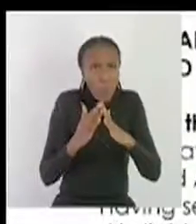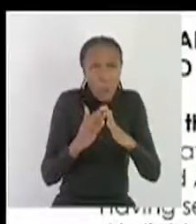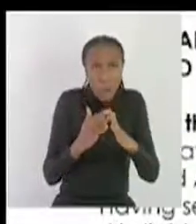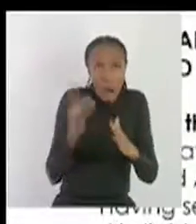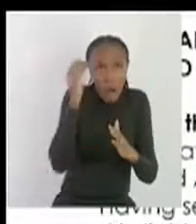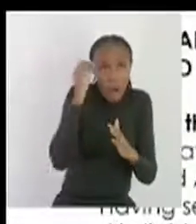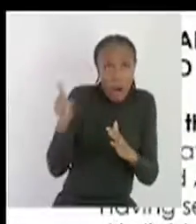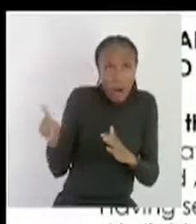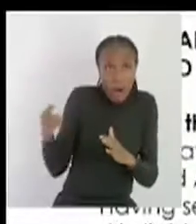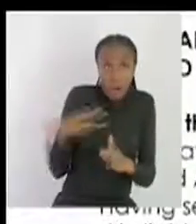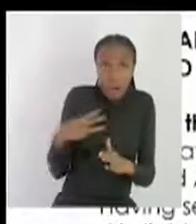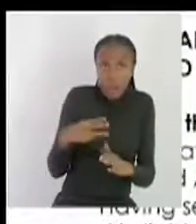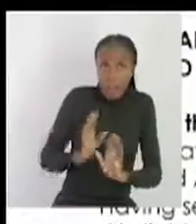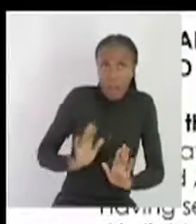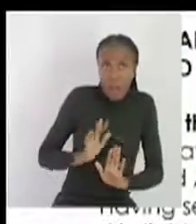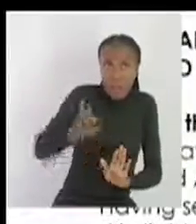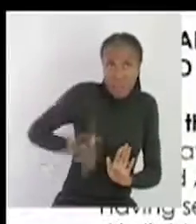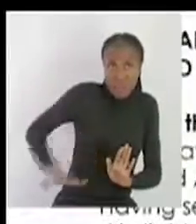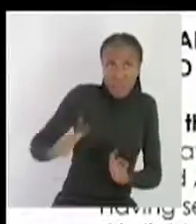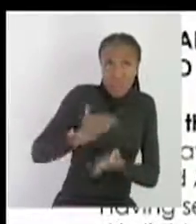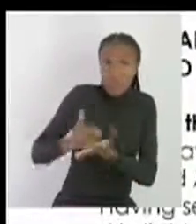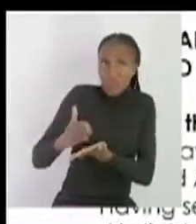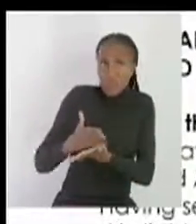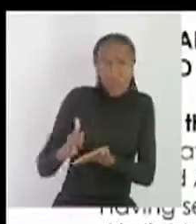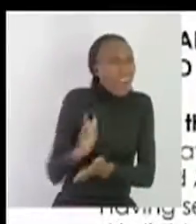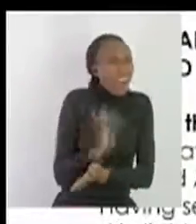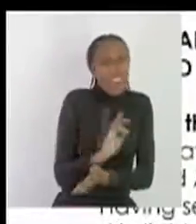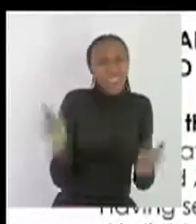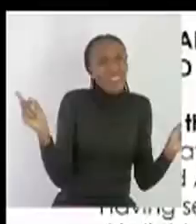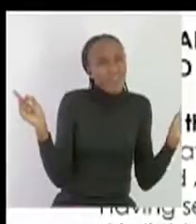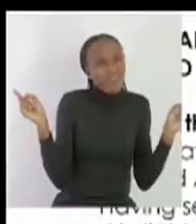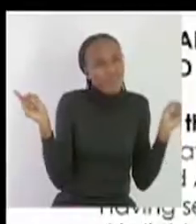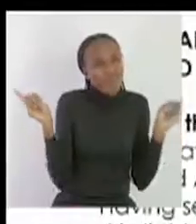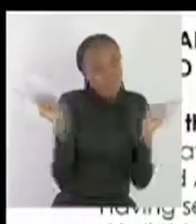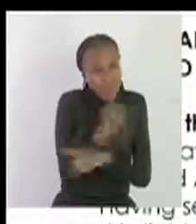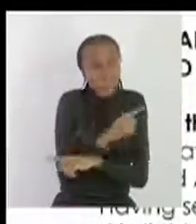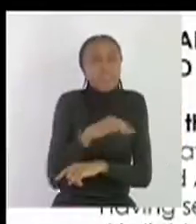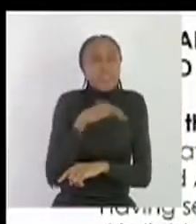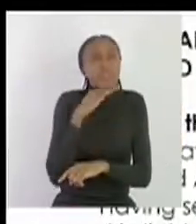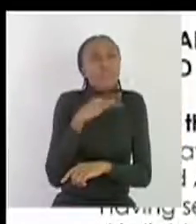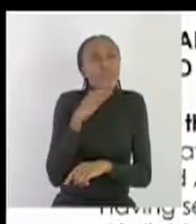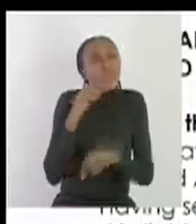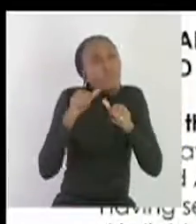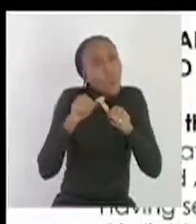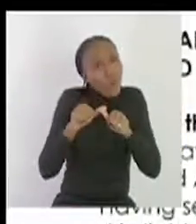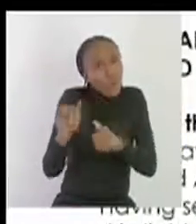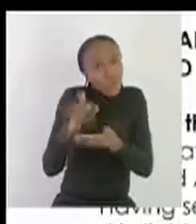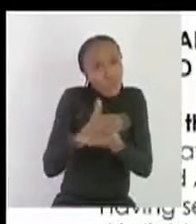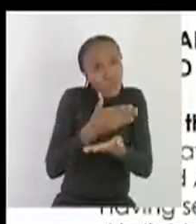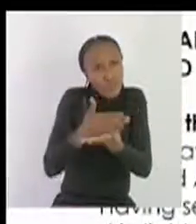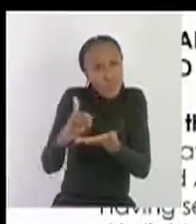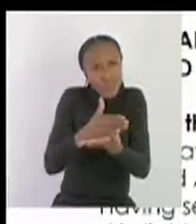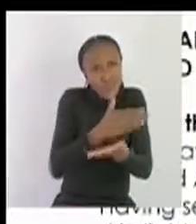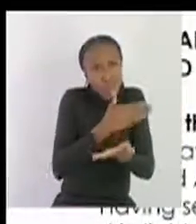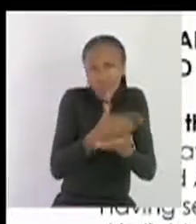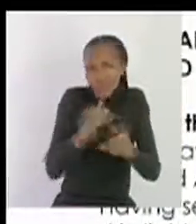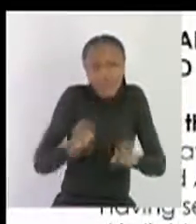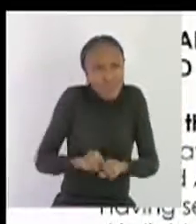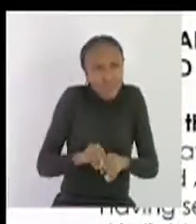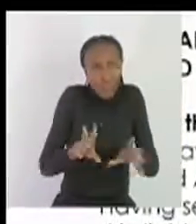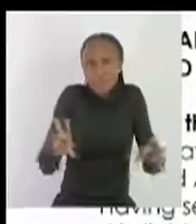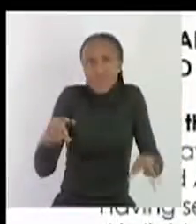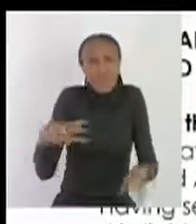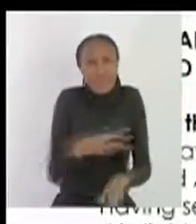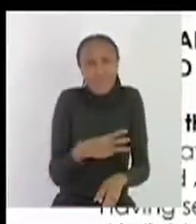HIV positive then it will stop maybe using uh sharing a knife or whatever it is it doesn't spread like that